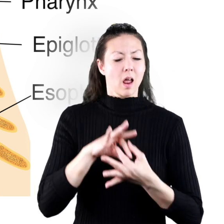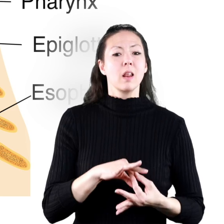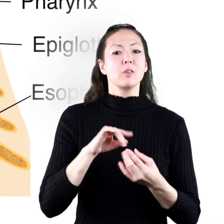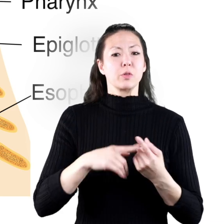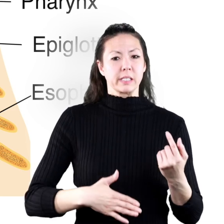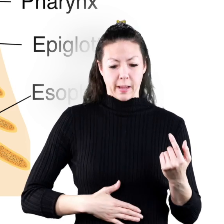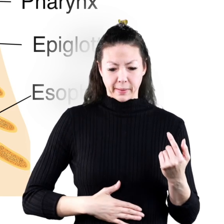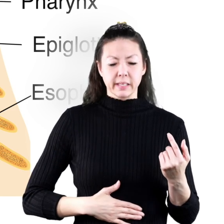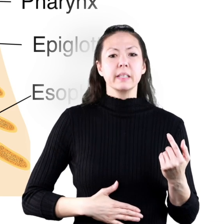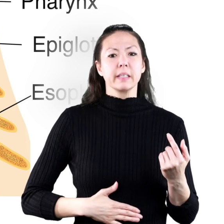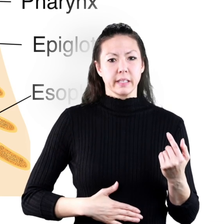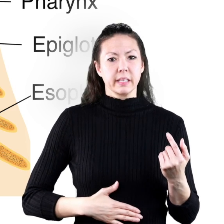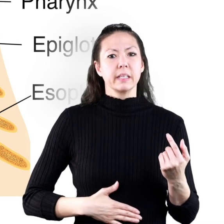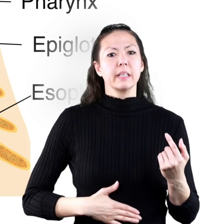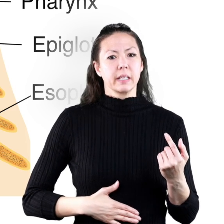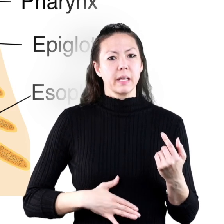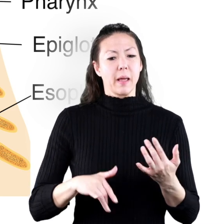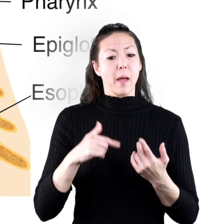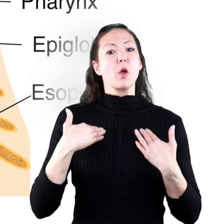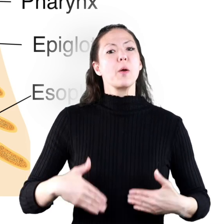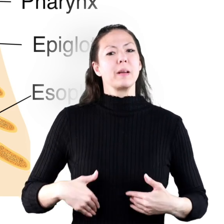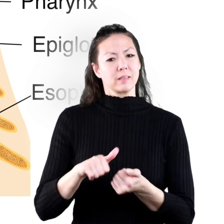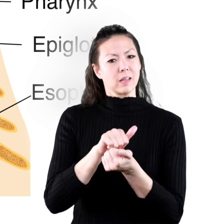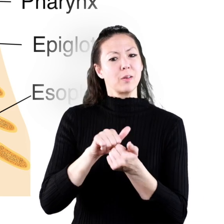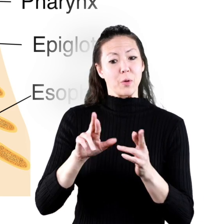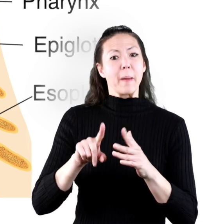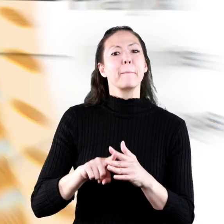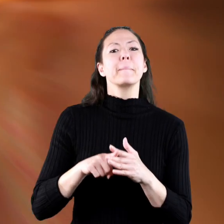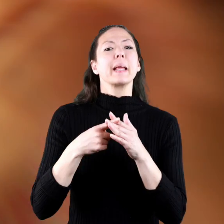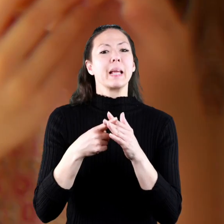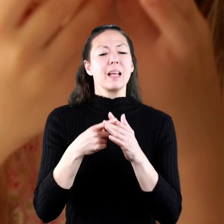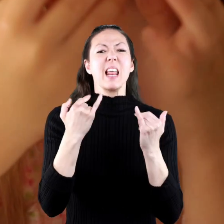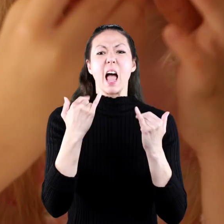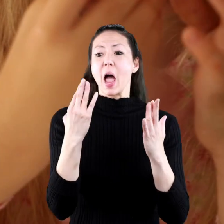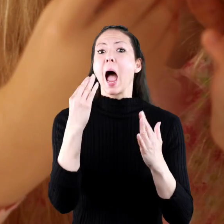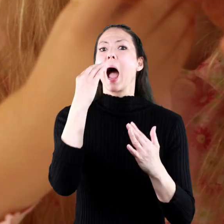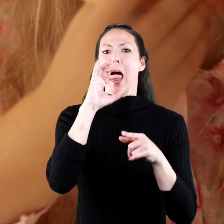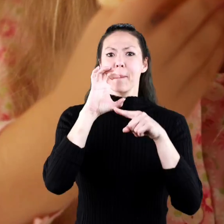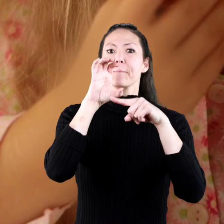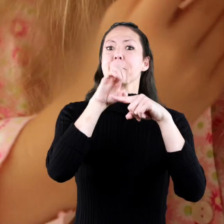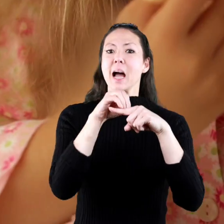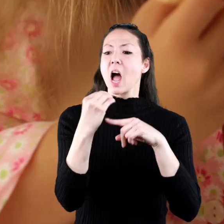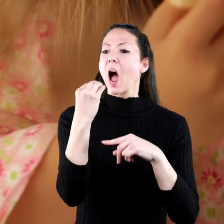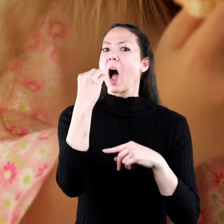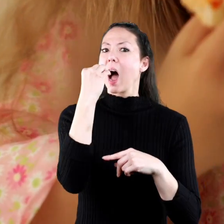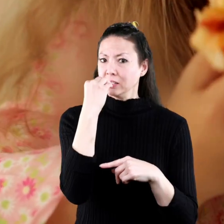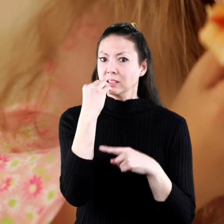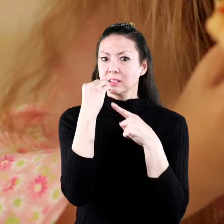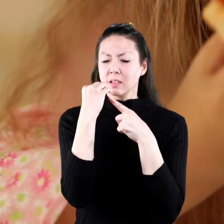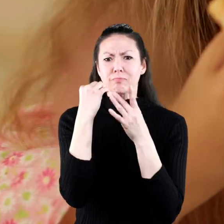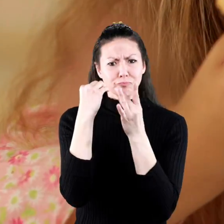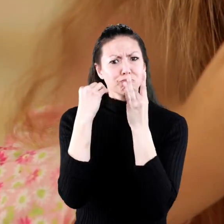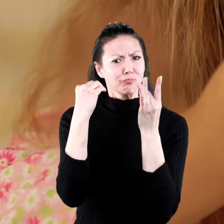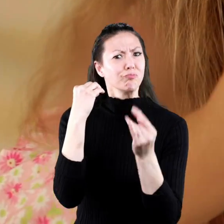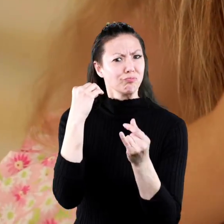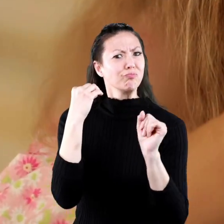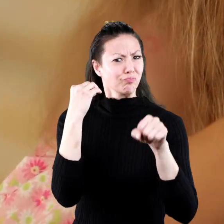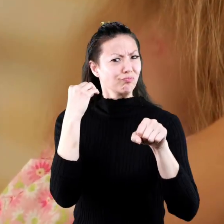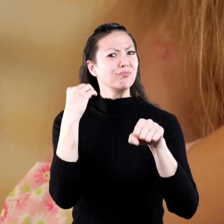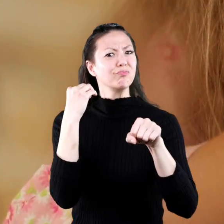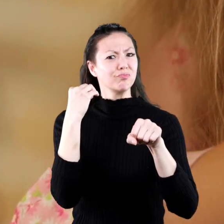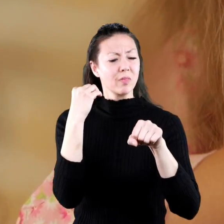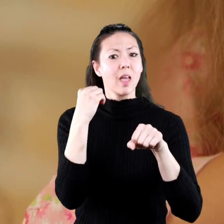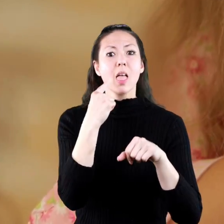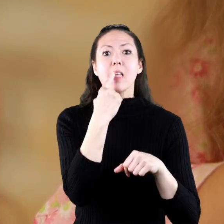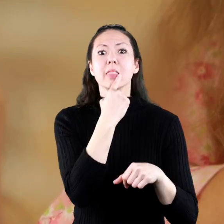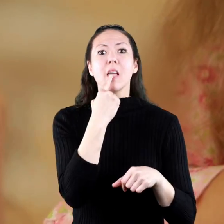that connects to your stomach. Human digestion has begun. Now, take a bite. Delicious.